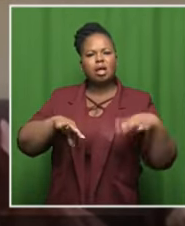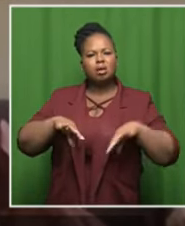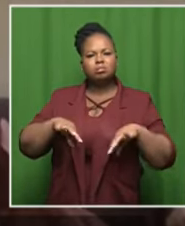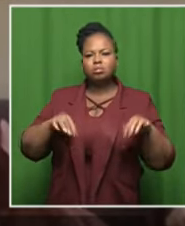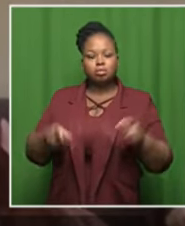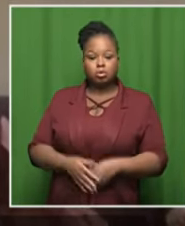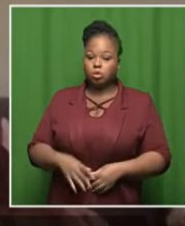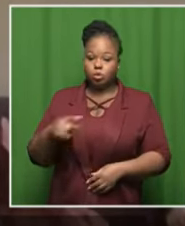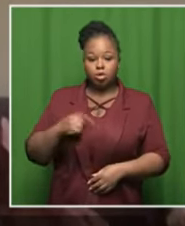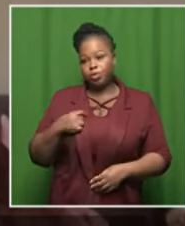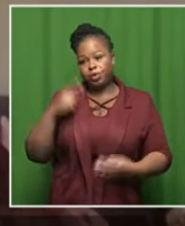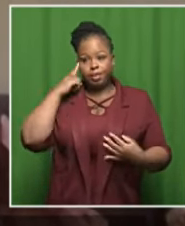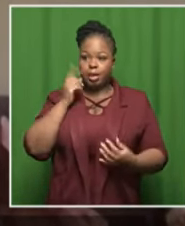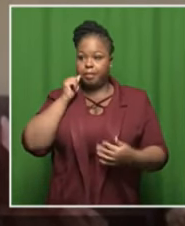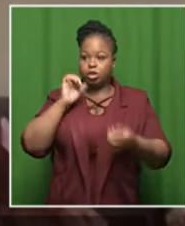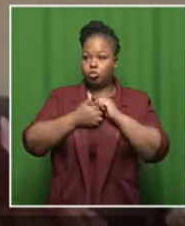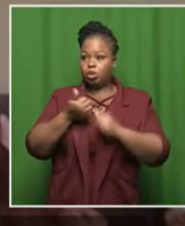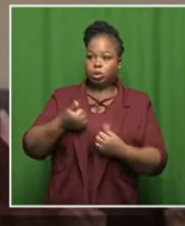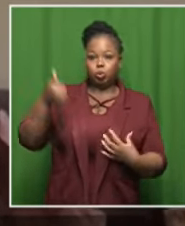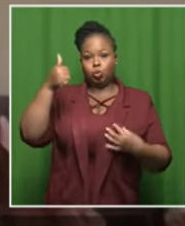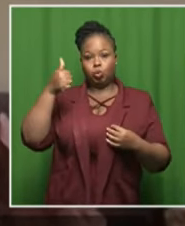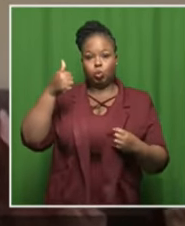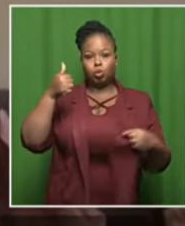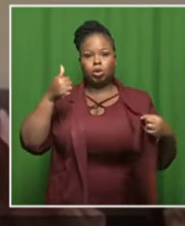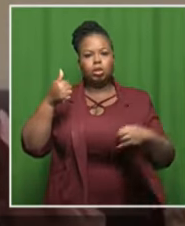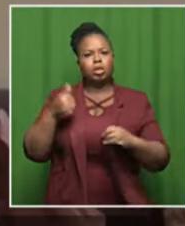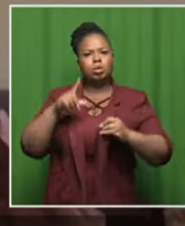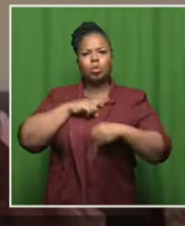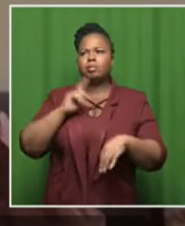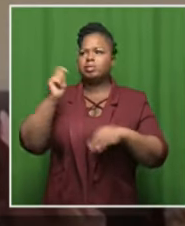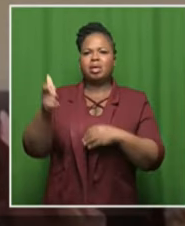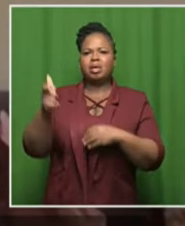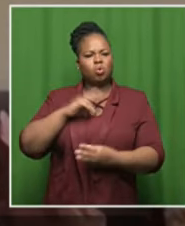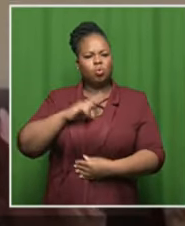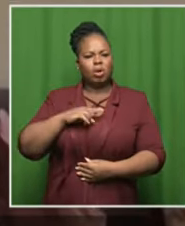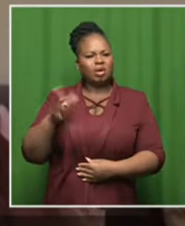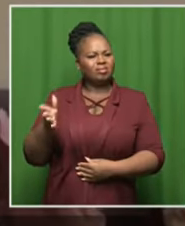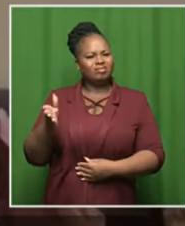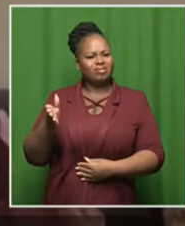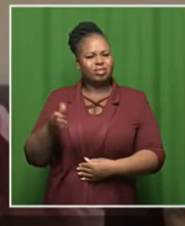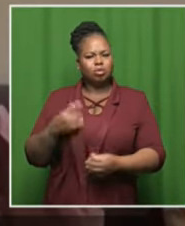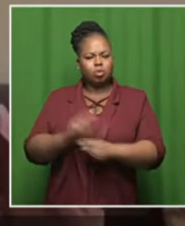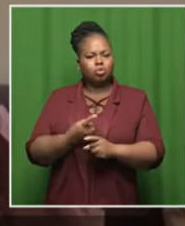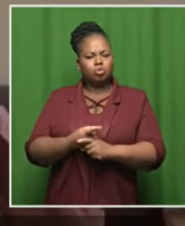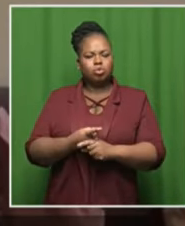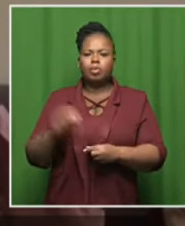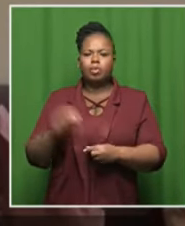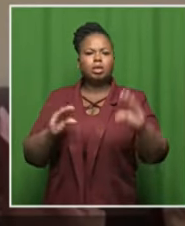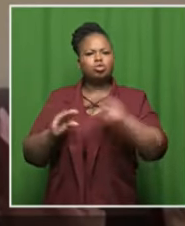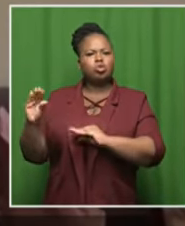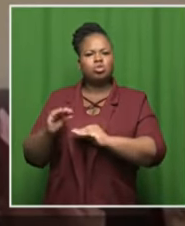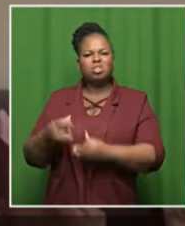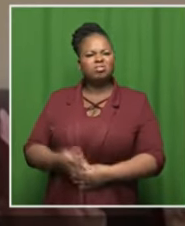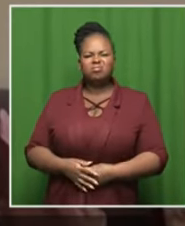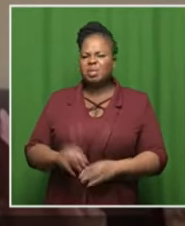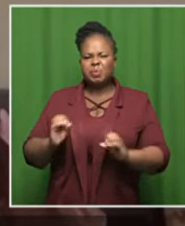leave this thing where we always think that men's sport is the one that you pay people according to the income at the gates they're sponsorship and all those things that